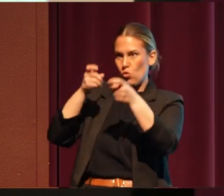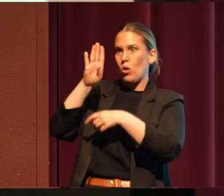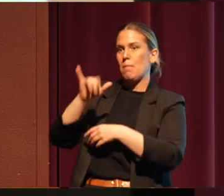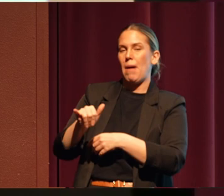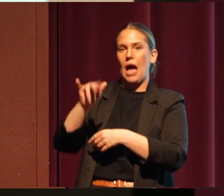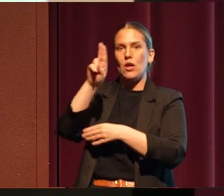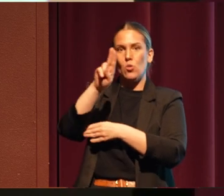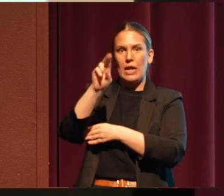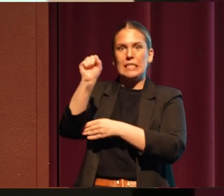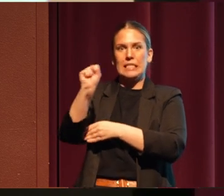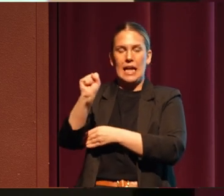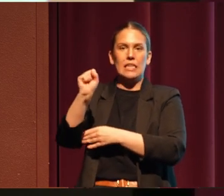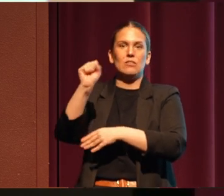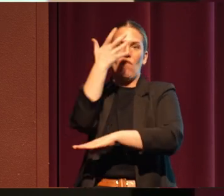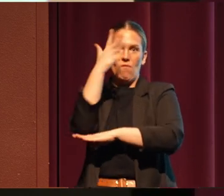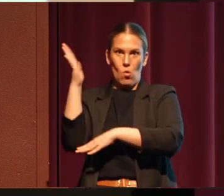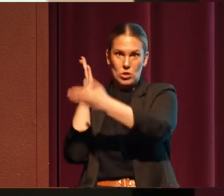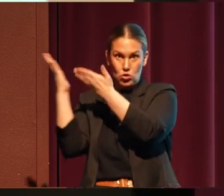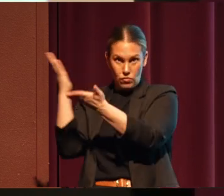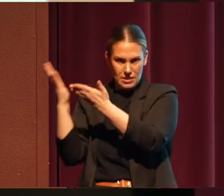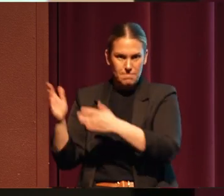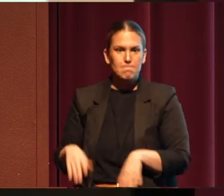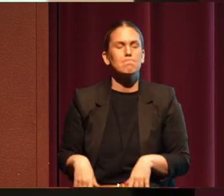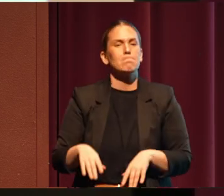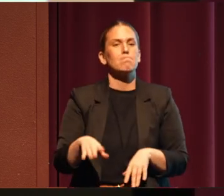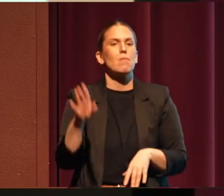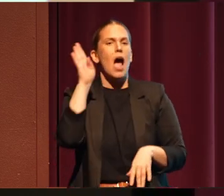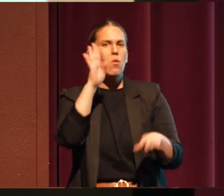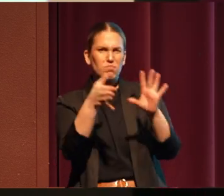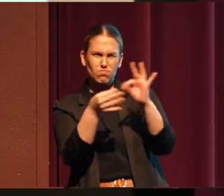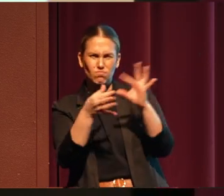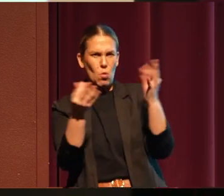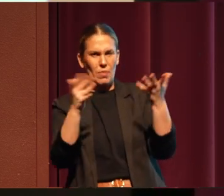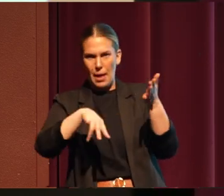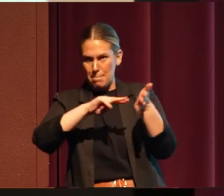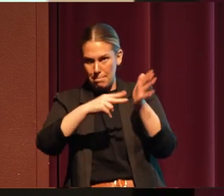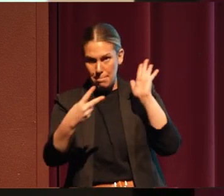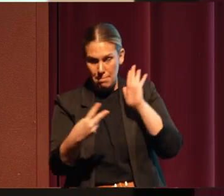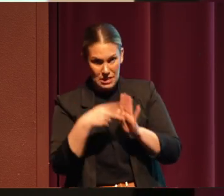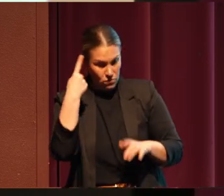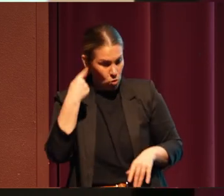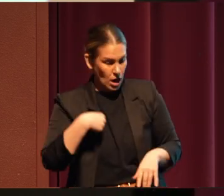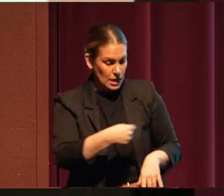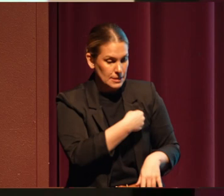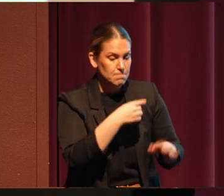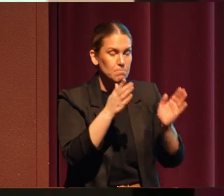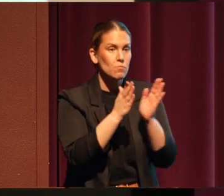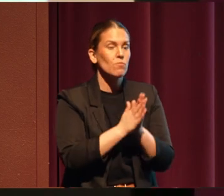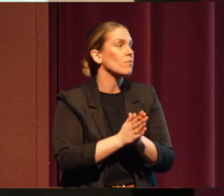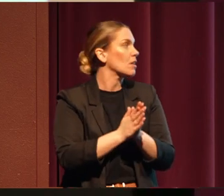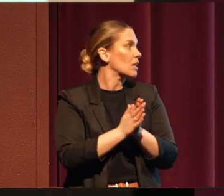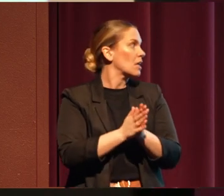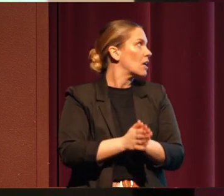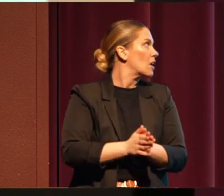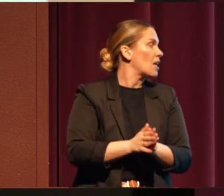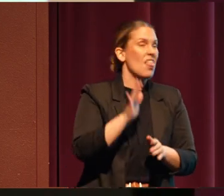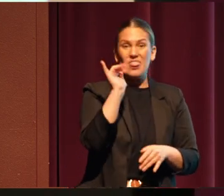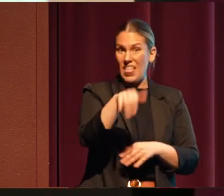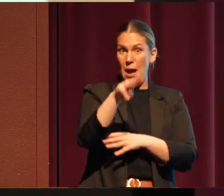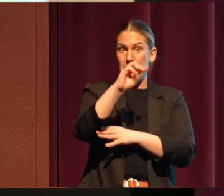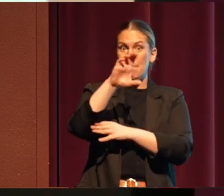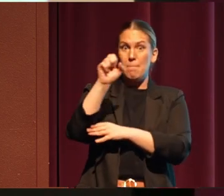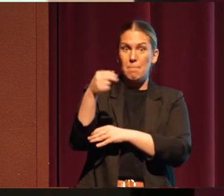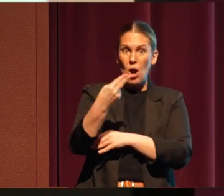why. But I'm going to start with what it meant to us first. The Klamath Marsh is 40,000 acres of a